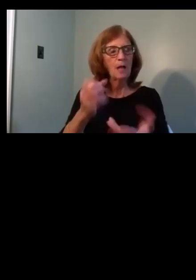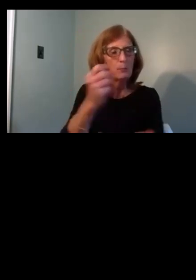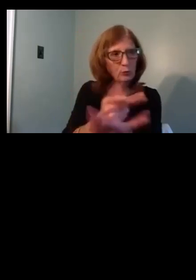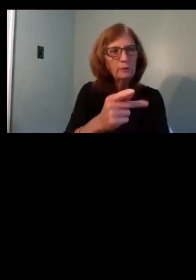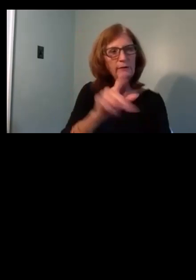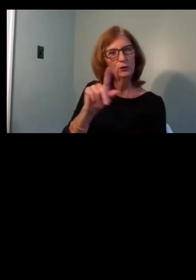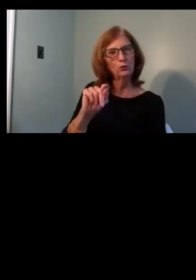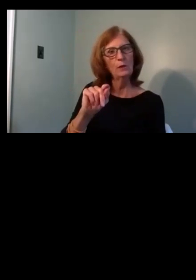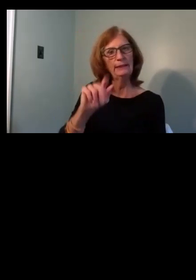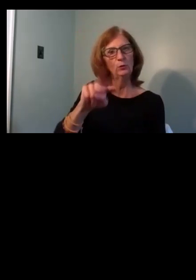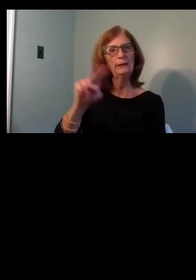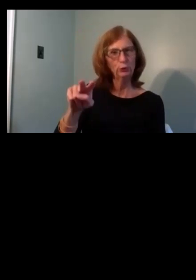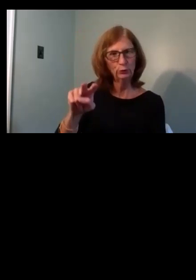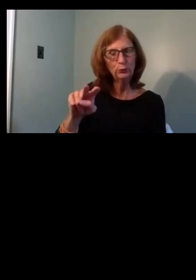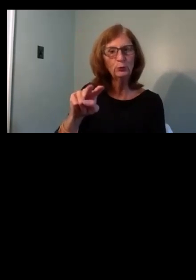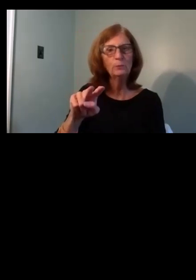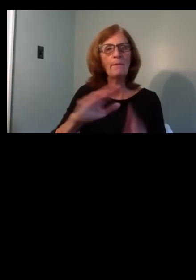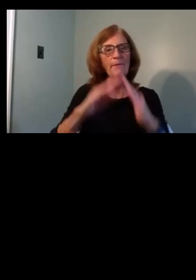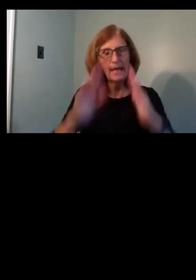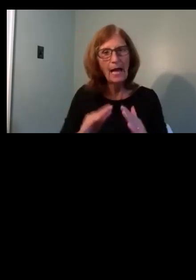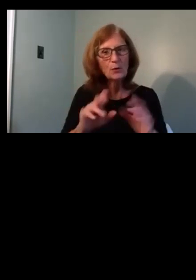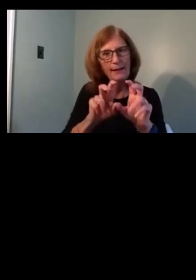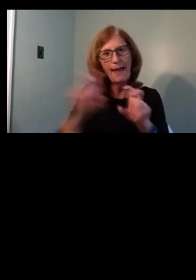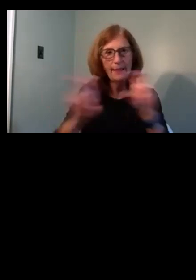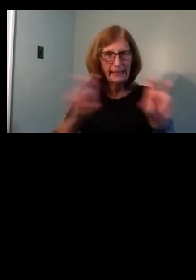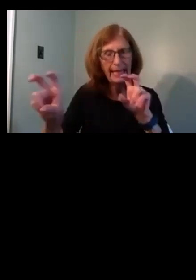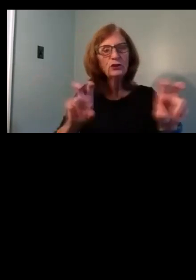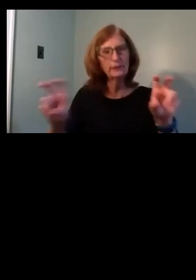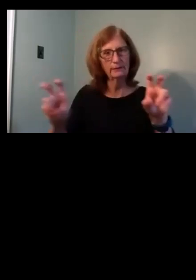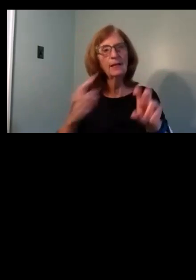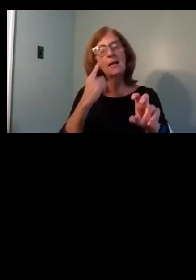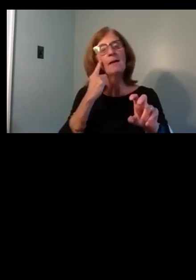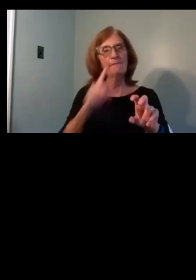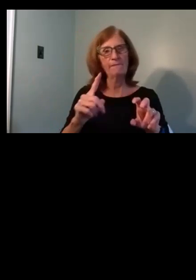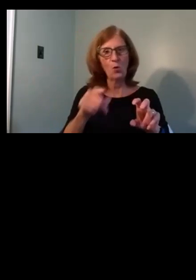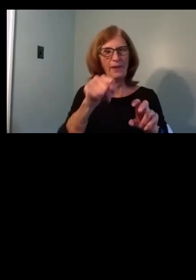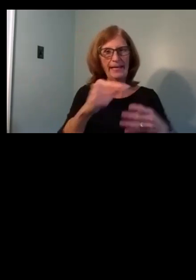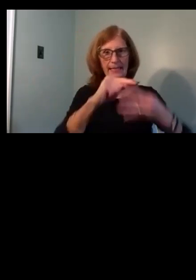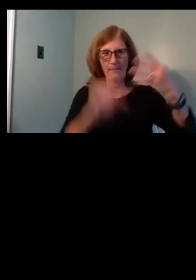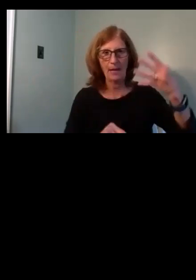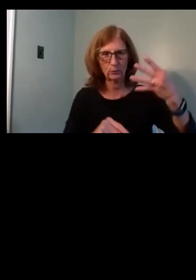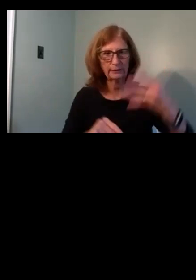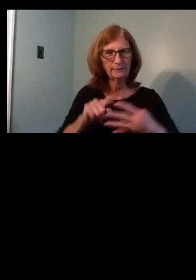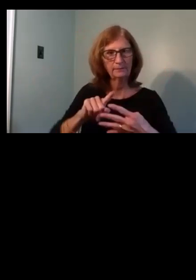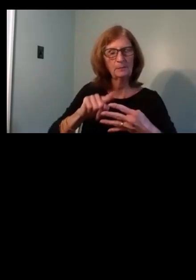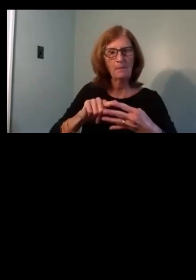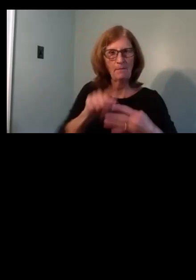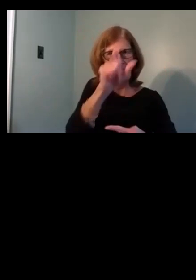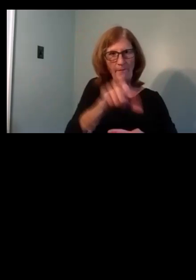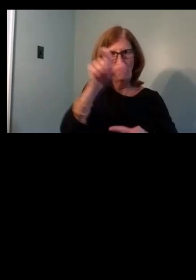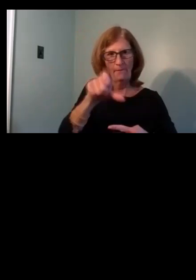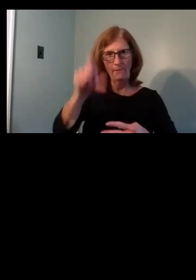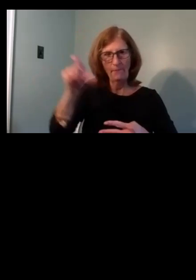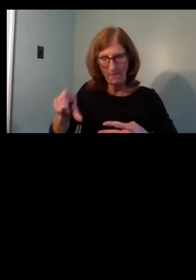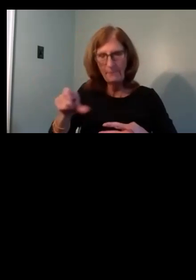Fund annual allocation plan for the following amounts. This will then be advanced